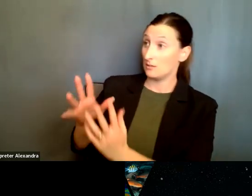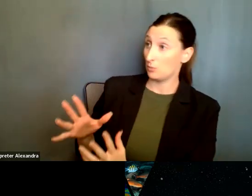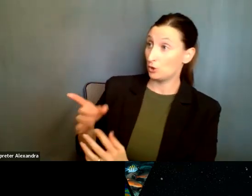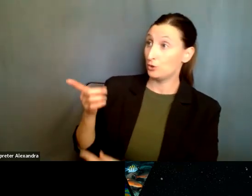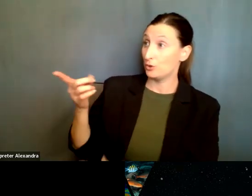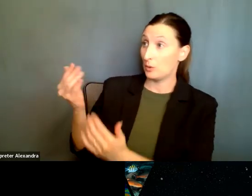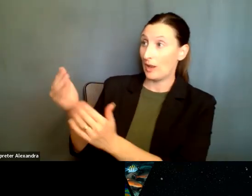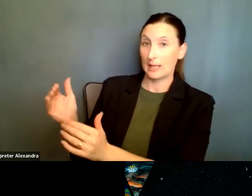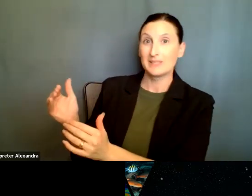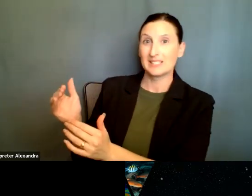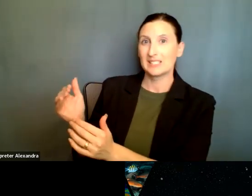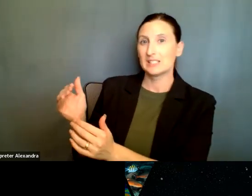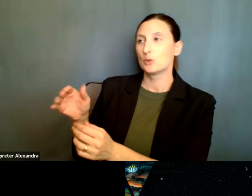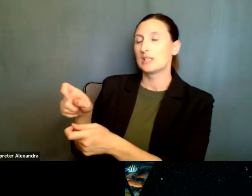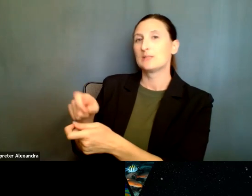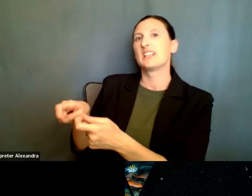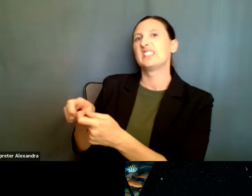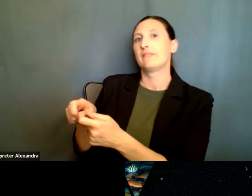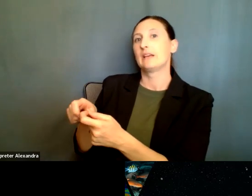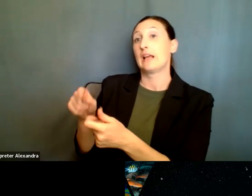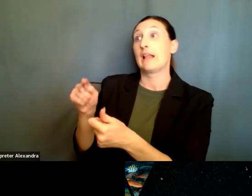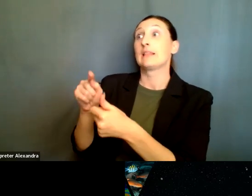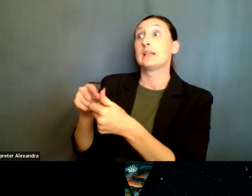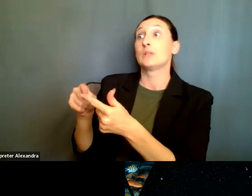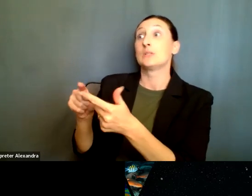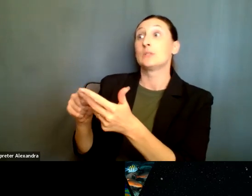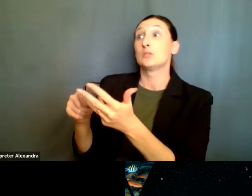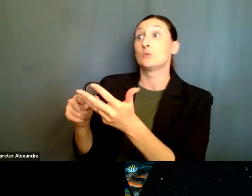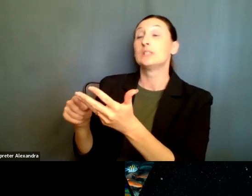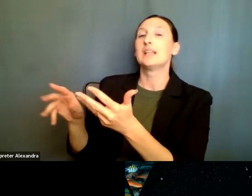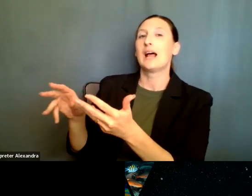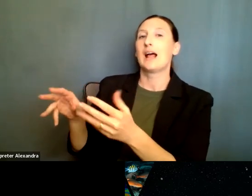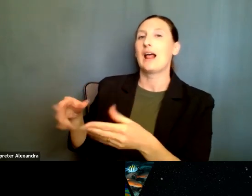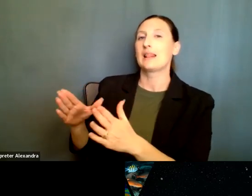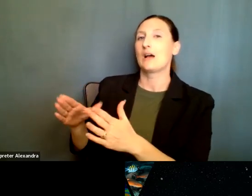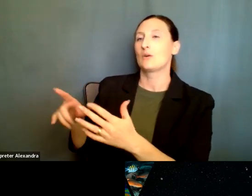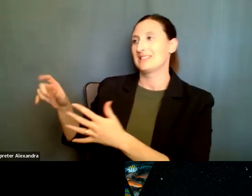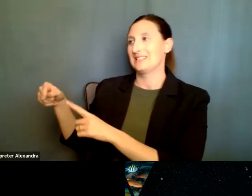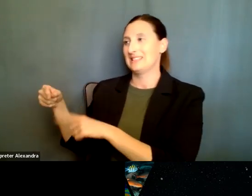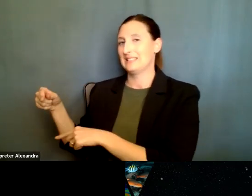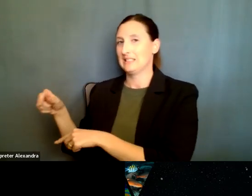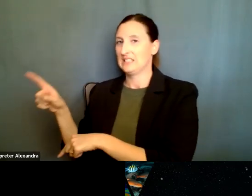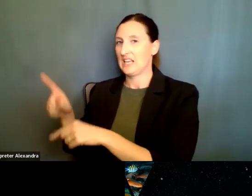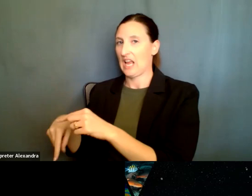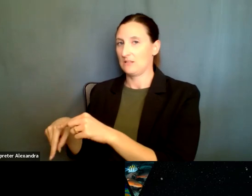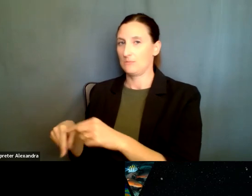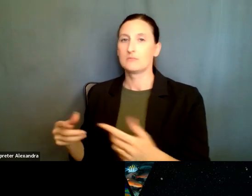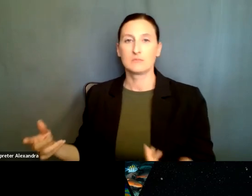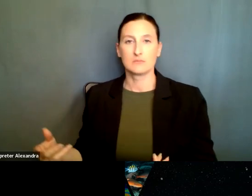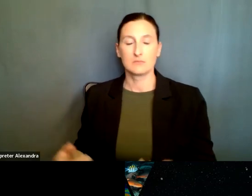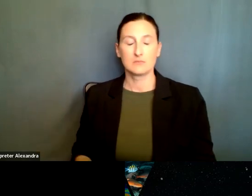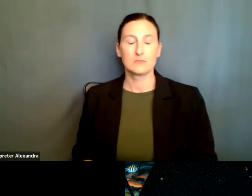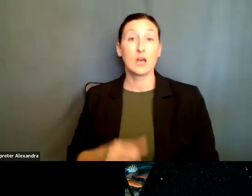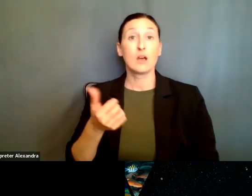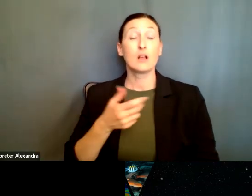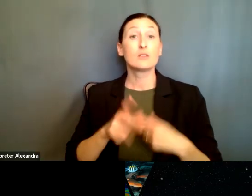a certain number of countries that are, you know, including the solicitations. There are, there is also another, um,